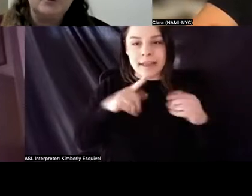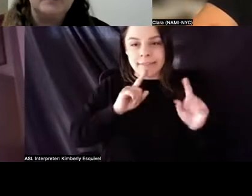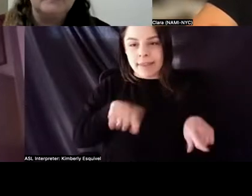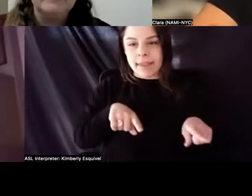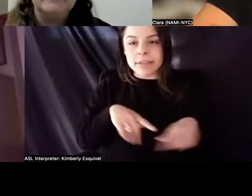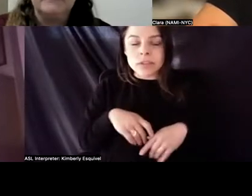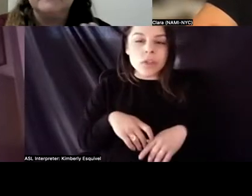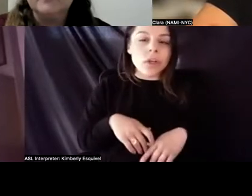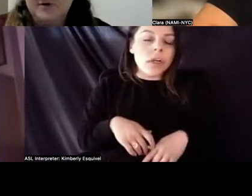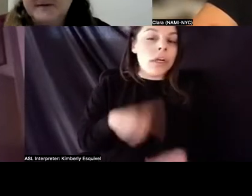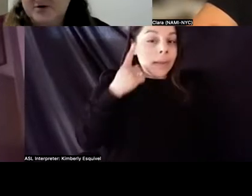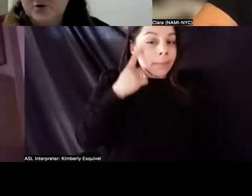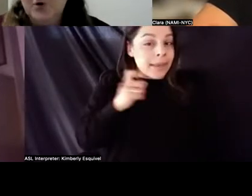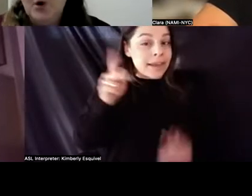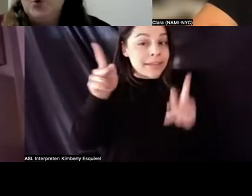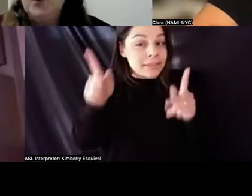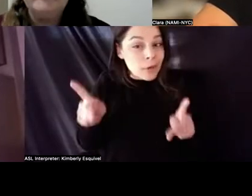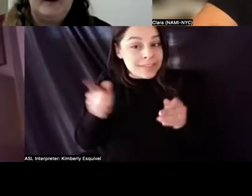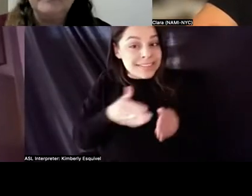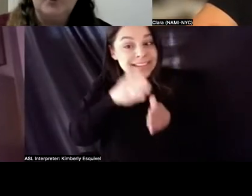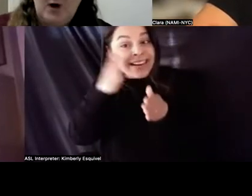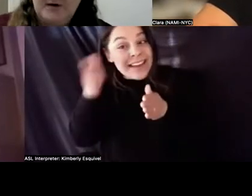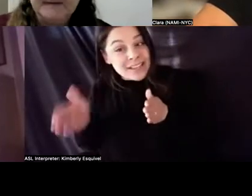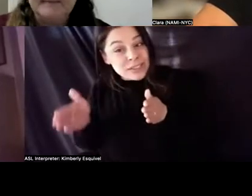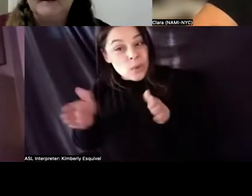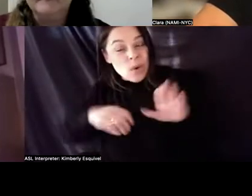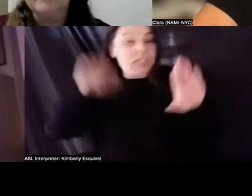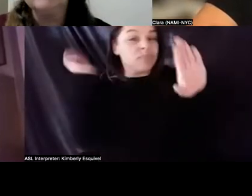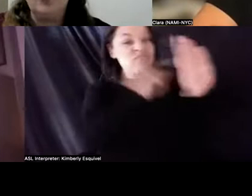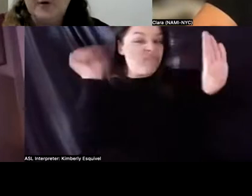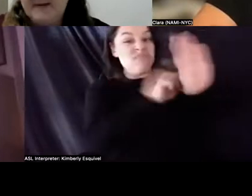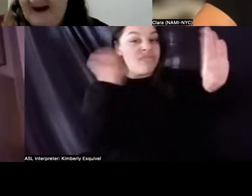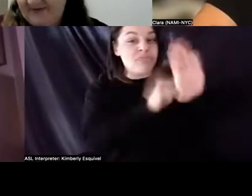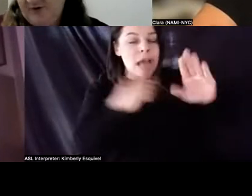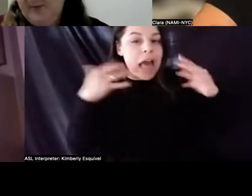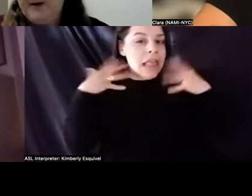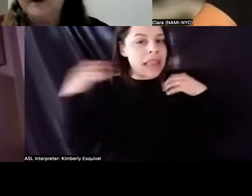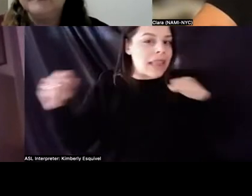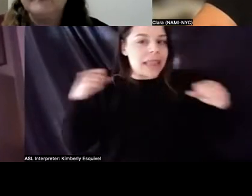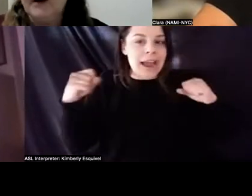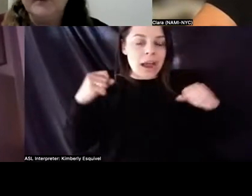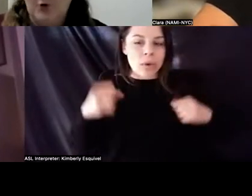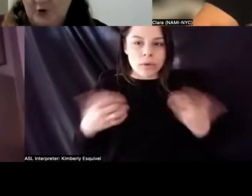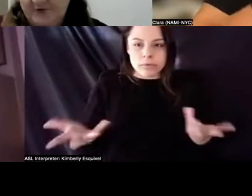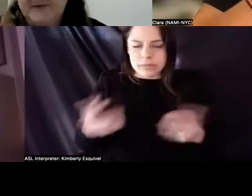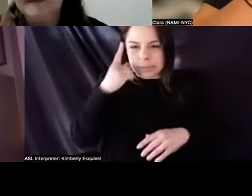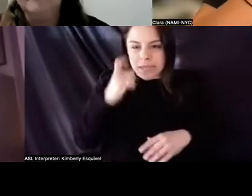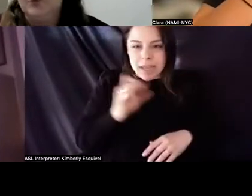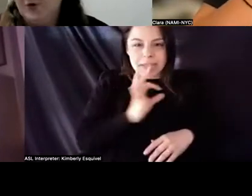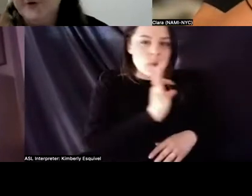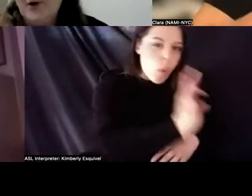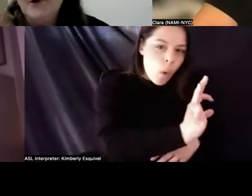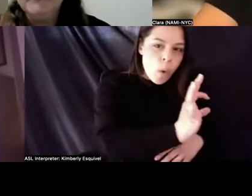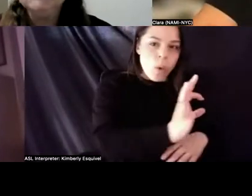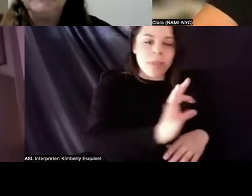person that you're going to be living next door to was pounding the walls. Is it because there is a hole in the bathroom and you could smell the mold or see